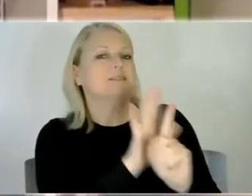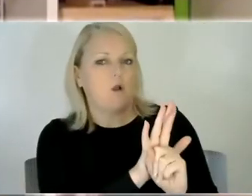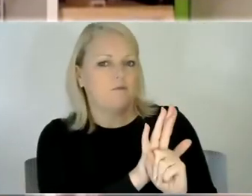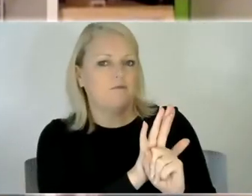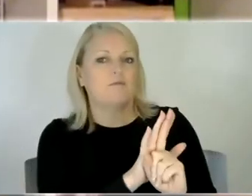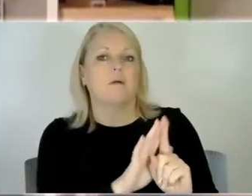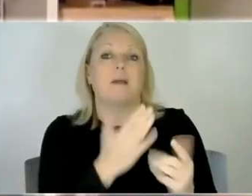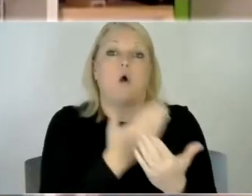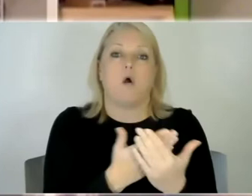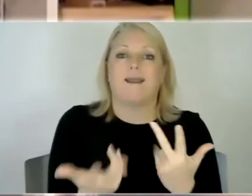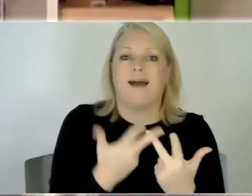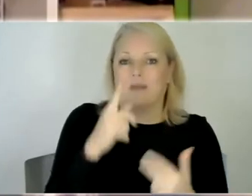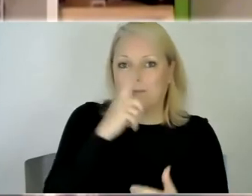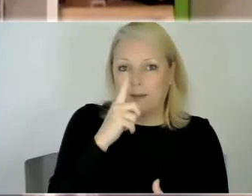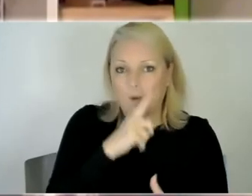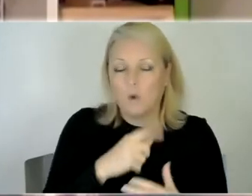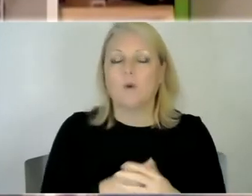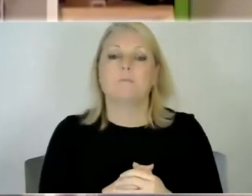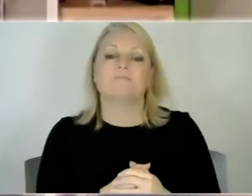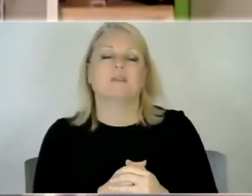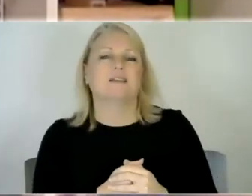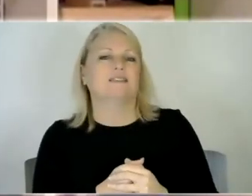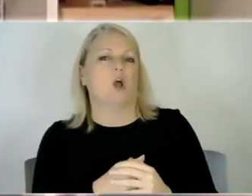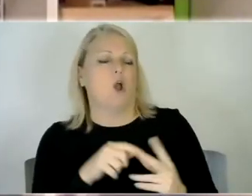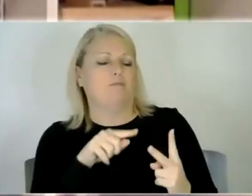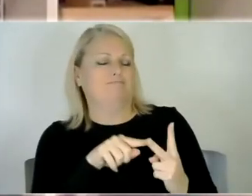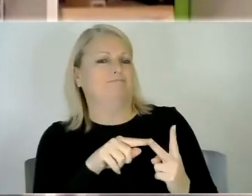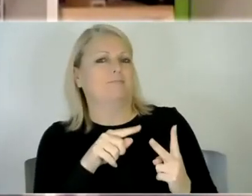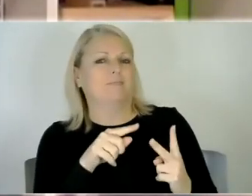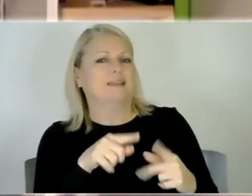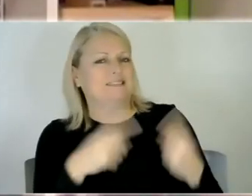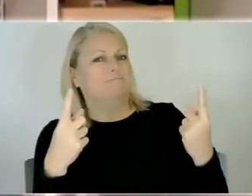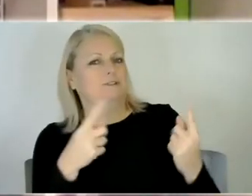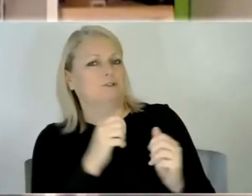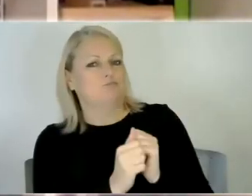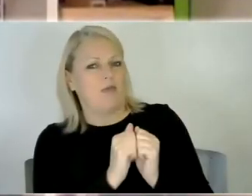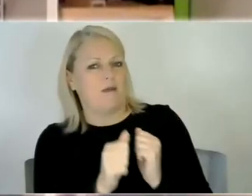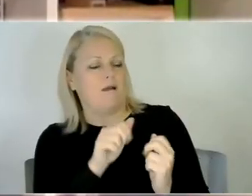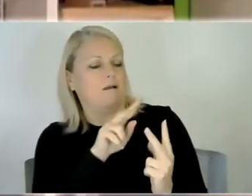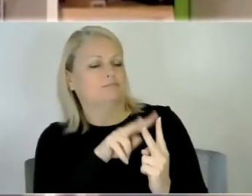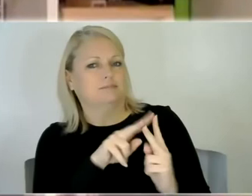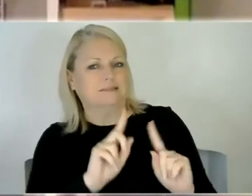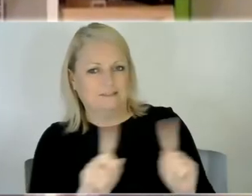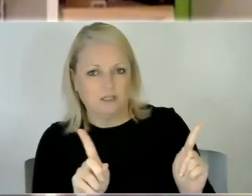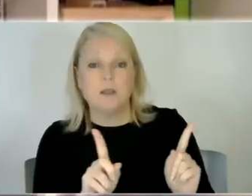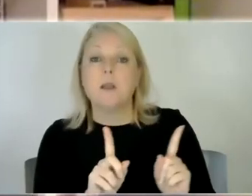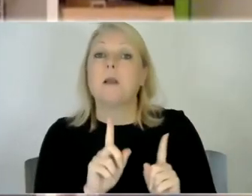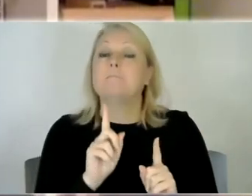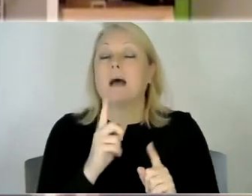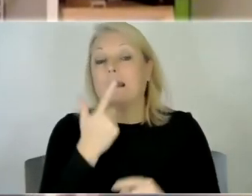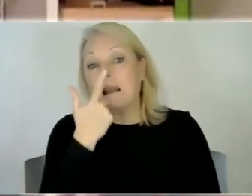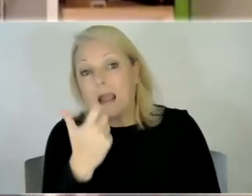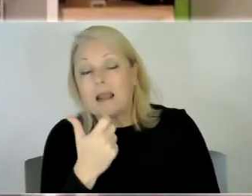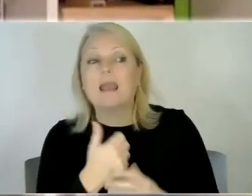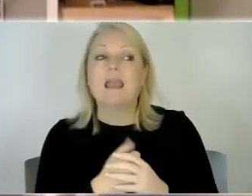again is you know like a different thing to deal with but uh again luckily that touch wood seems